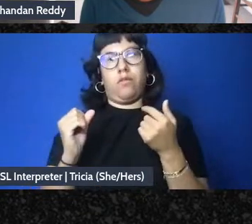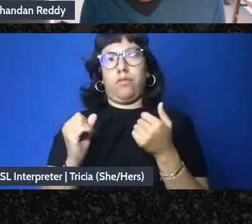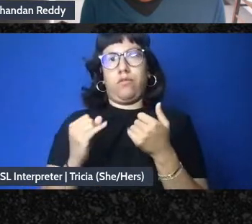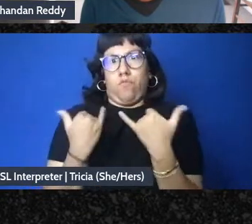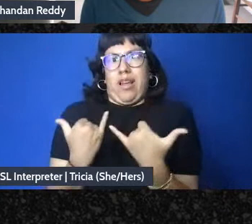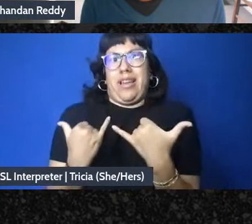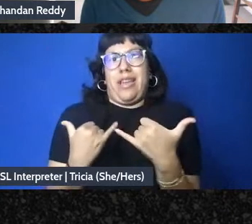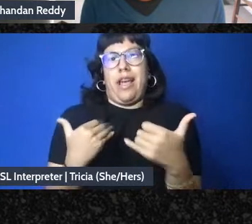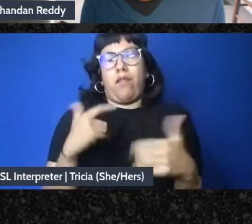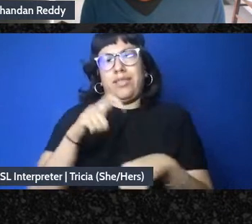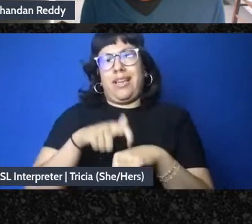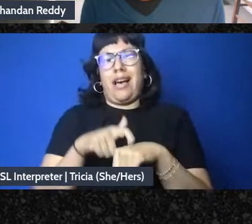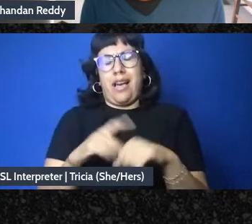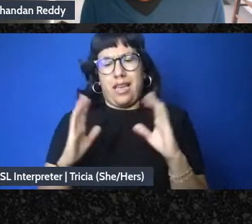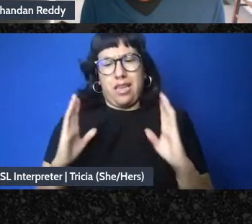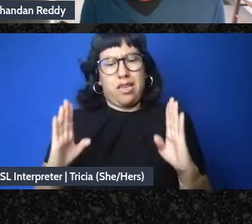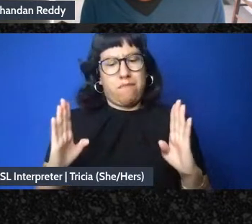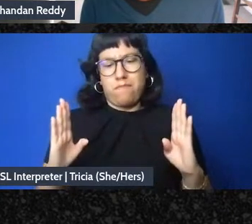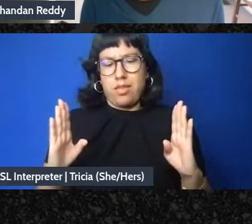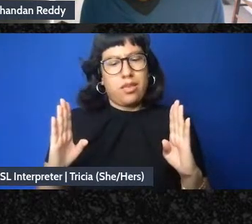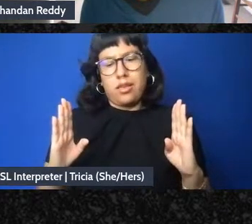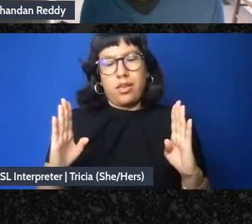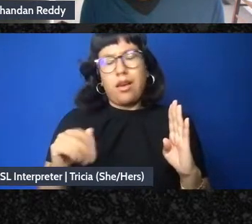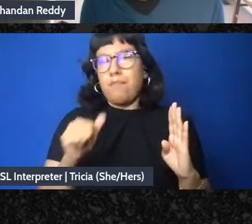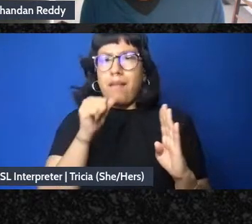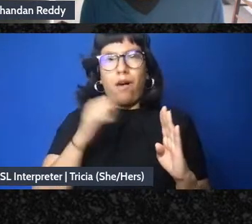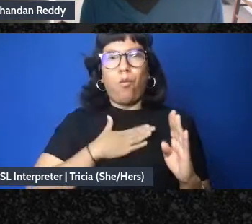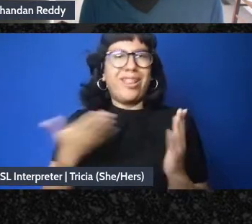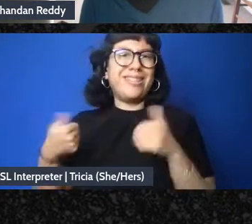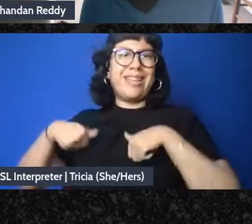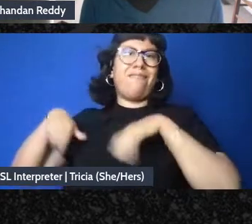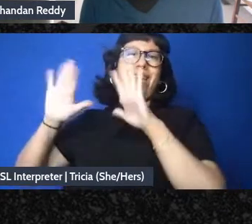term I'm not willing to give that up